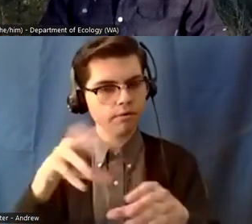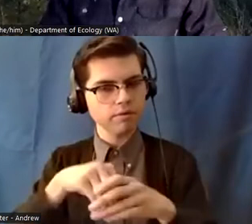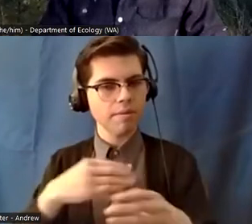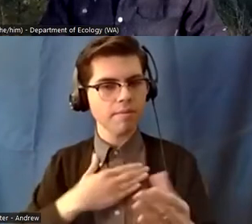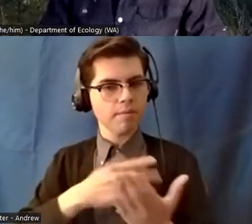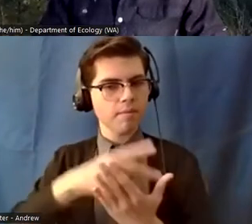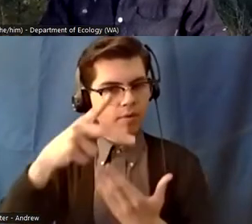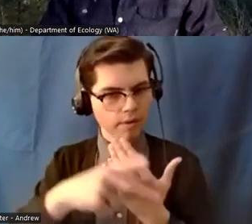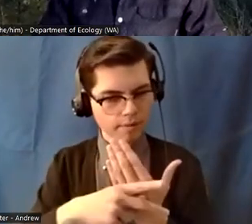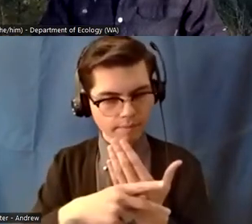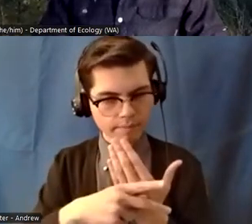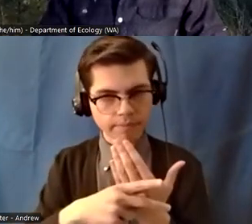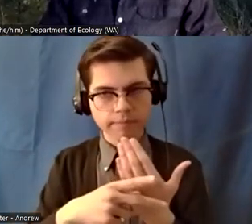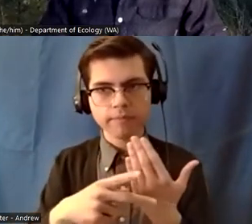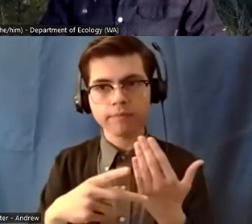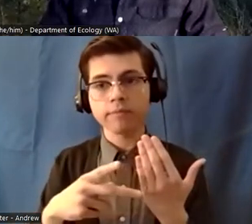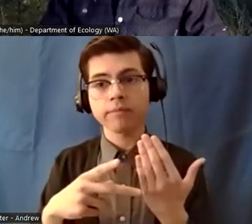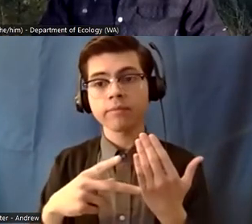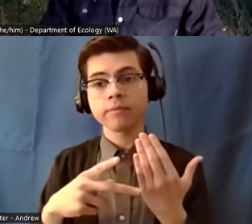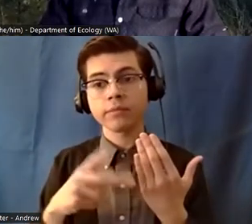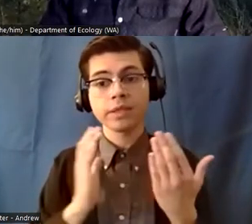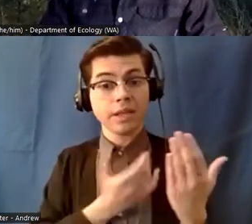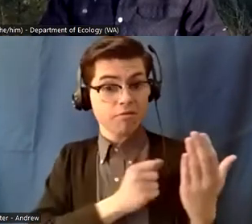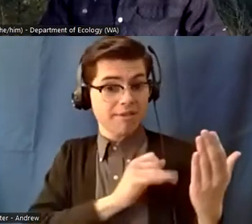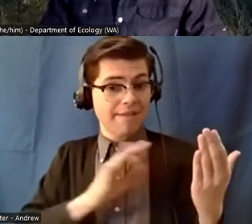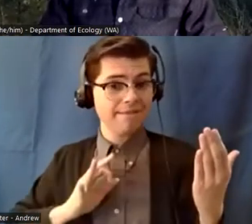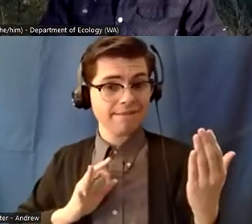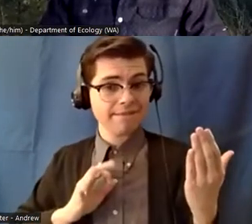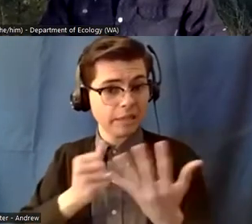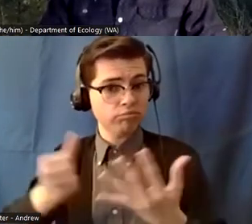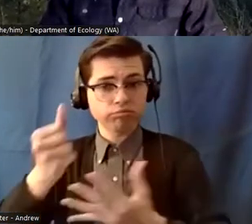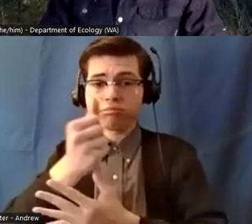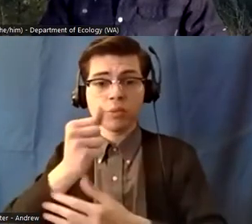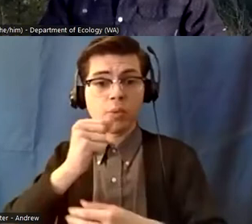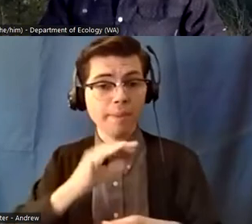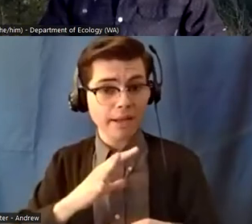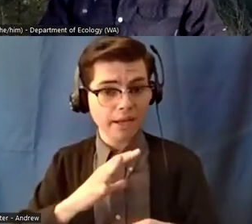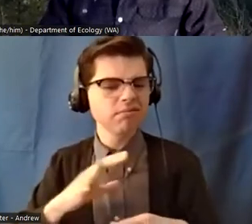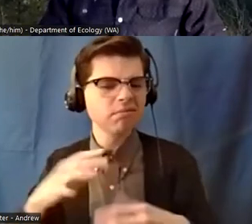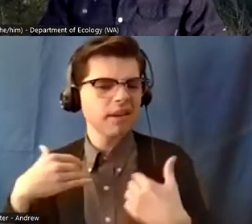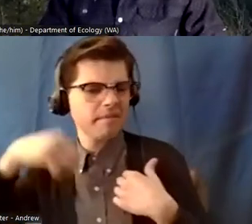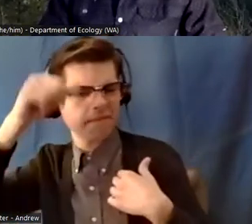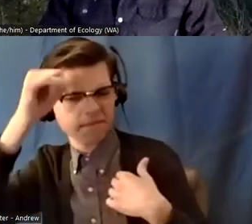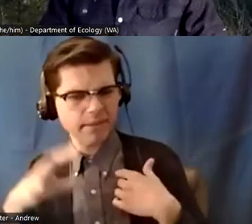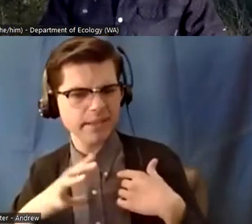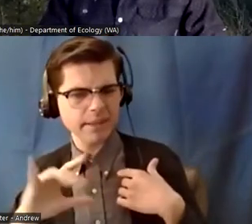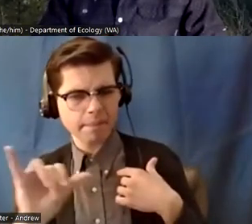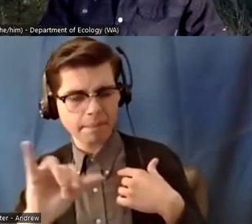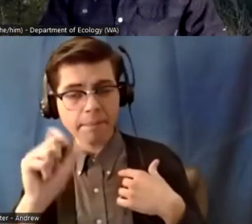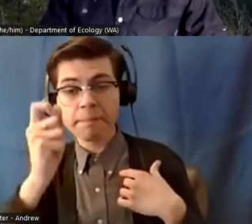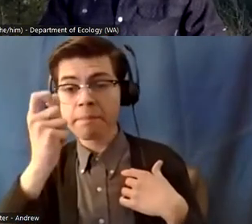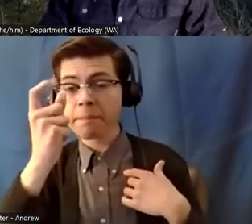gravitate to this work and our staff is primarily women and but we have men too and all kinds of